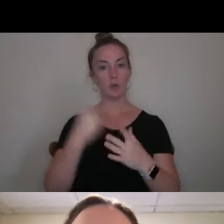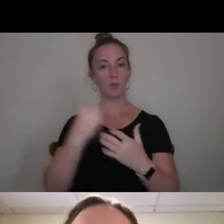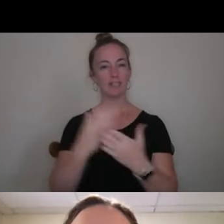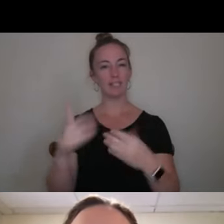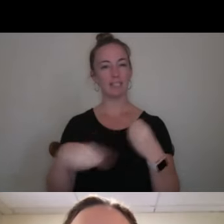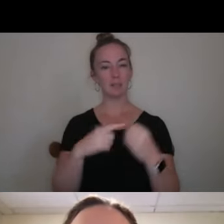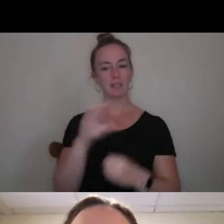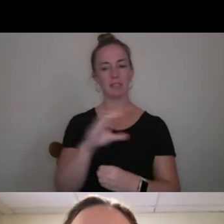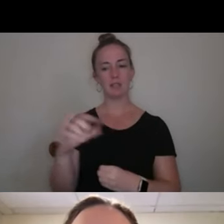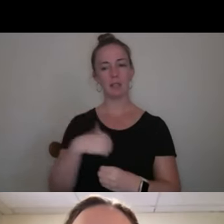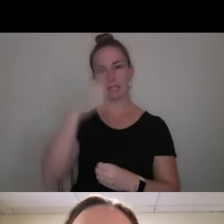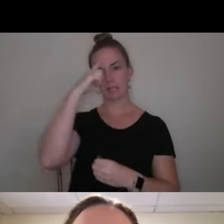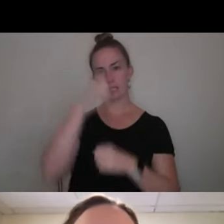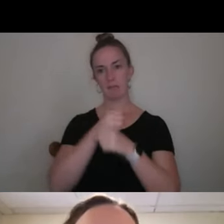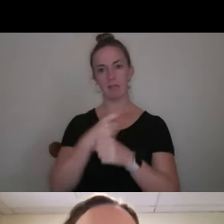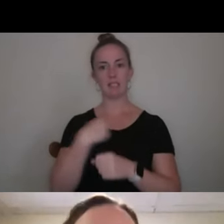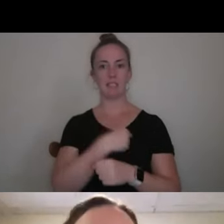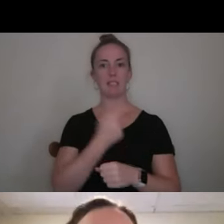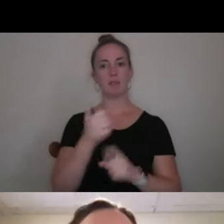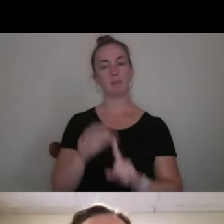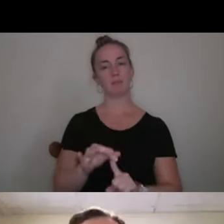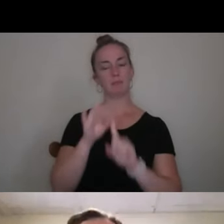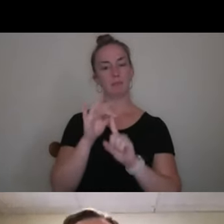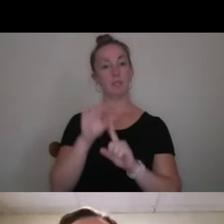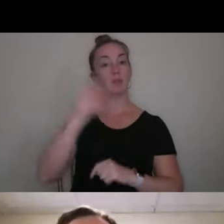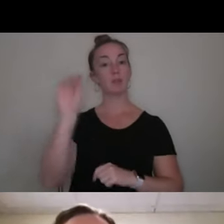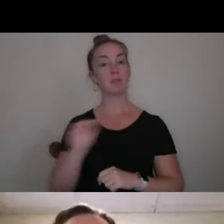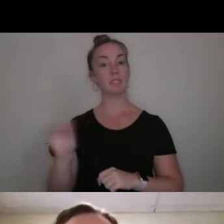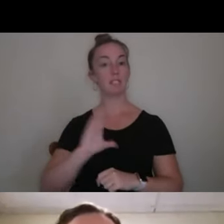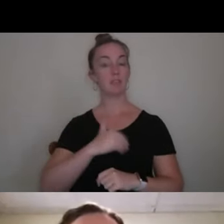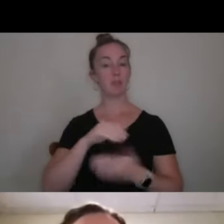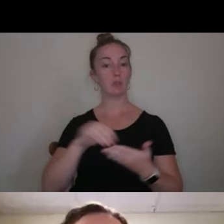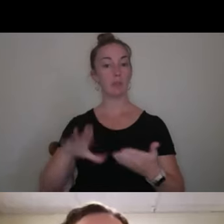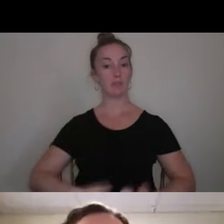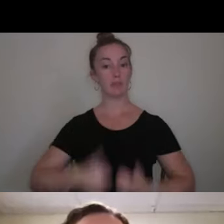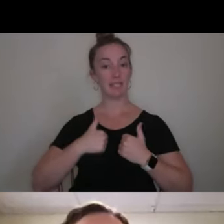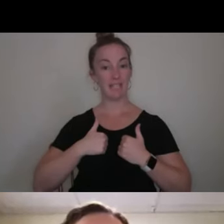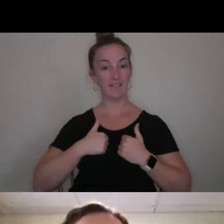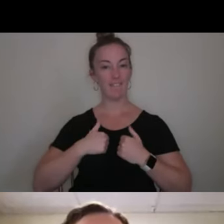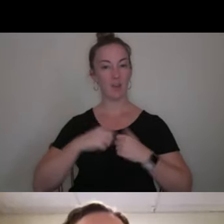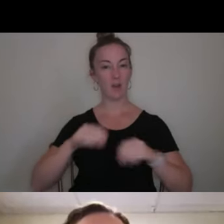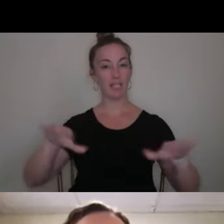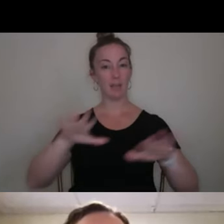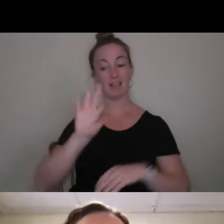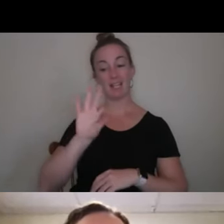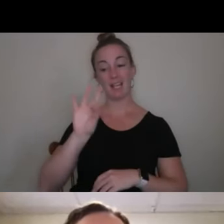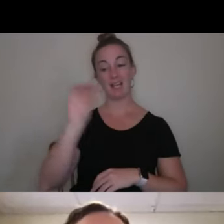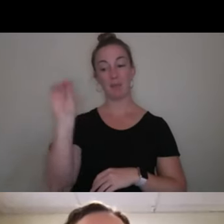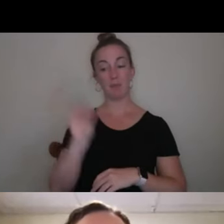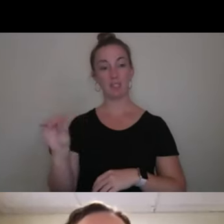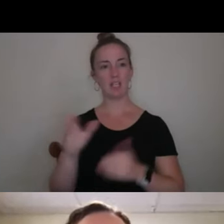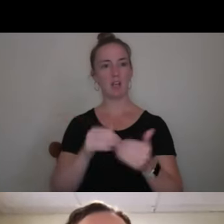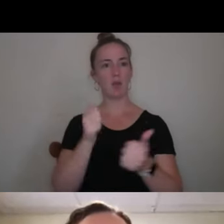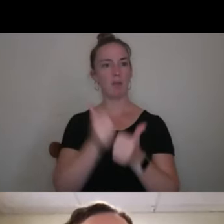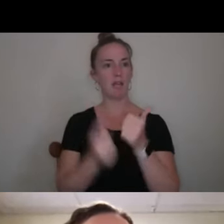center that I think makes us a bit unique is the percentage of our students that live on campus. 98%. Pretty much everybody calls our